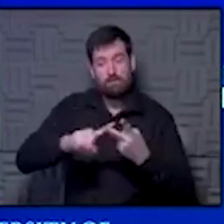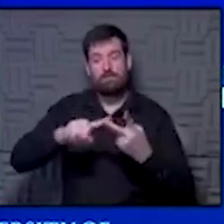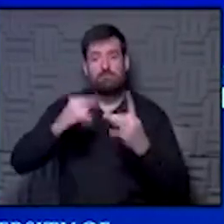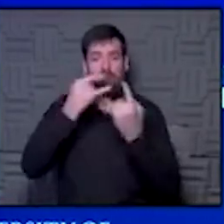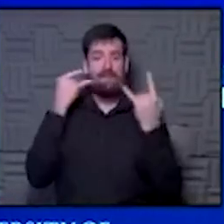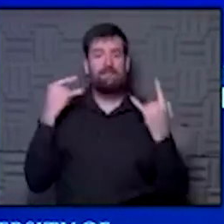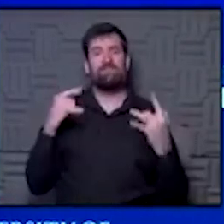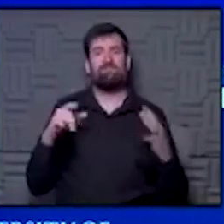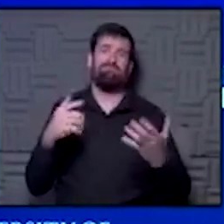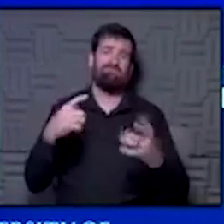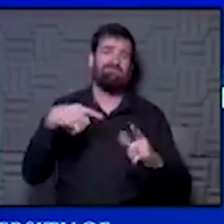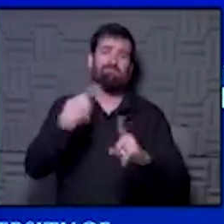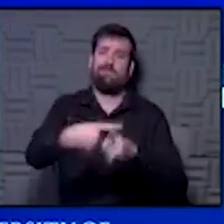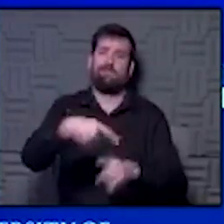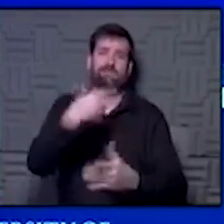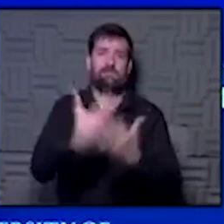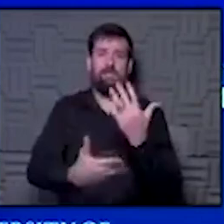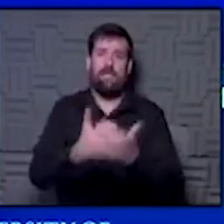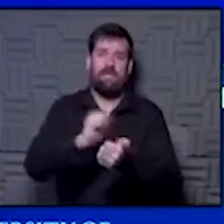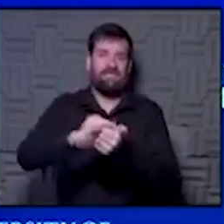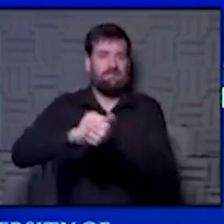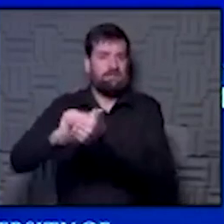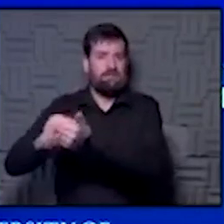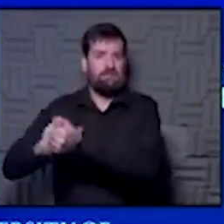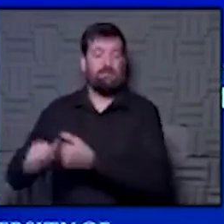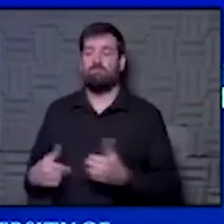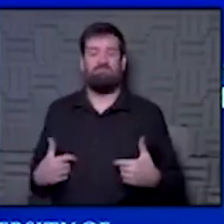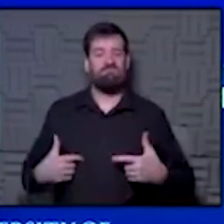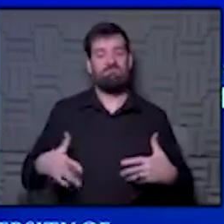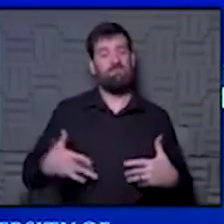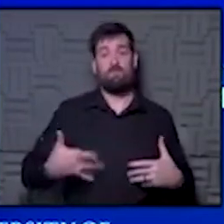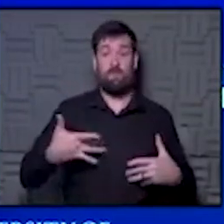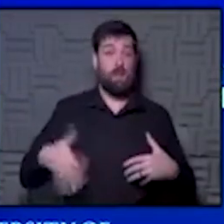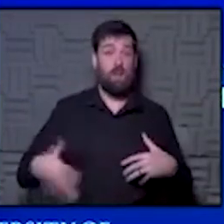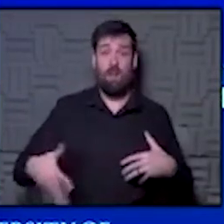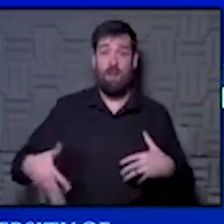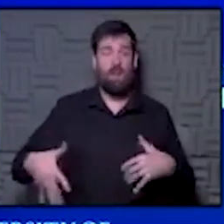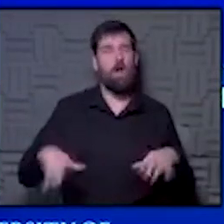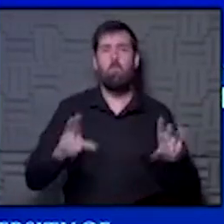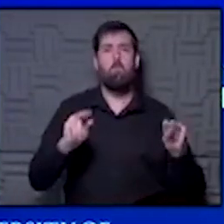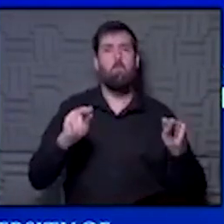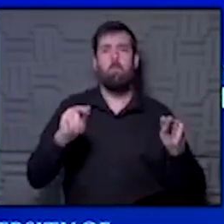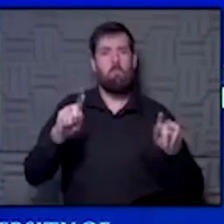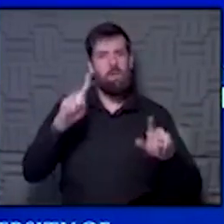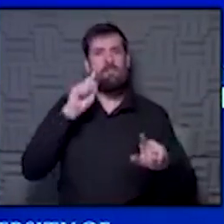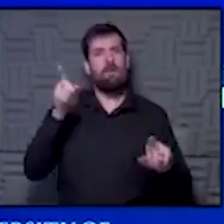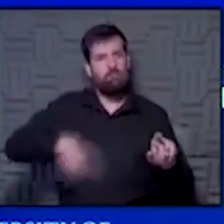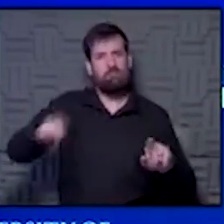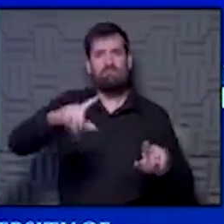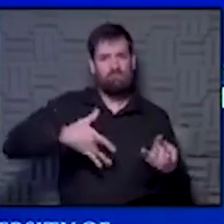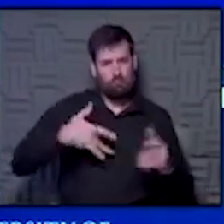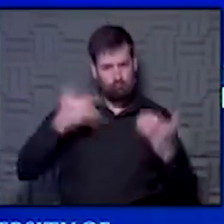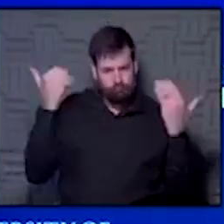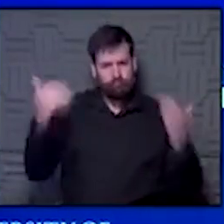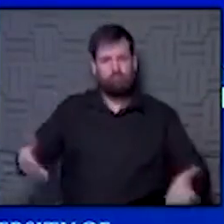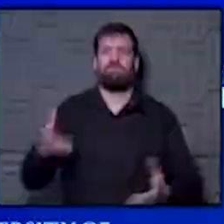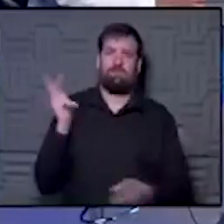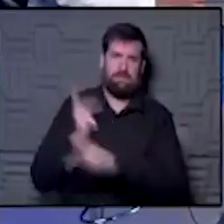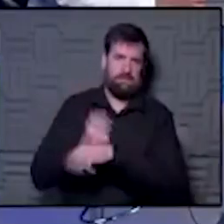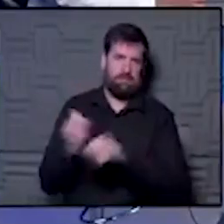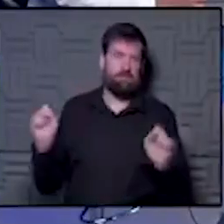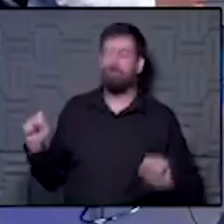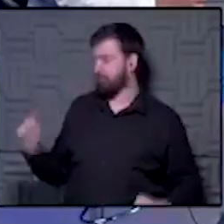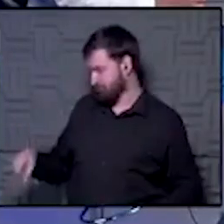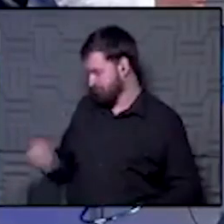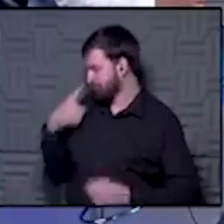really safe and there's hand sanitizer everywhere. I had no reluctance about going to vote. I don't think anybody should feel reluctant to go to vote because they think they can keep it safe. I completely